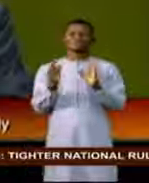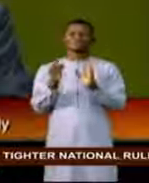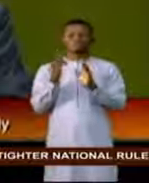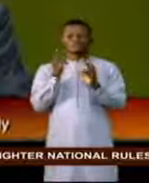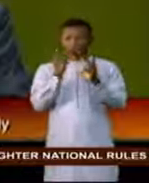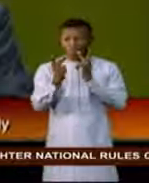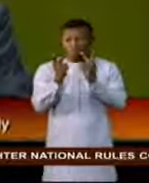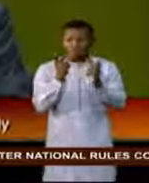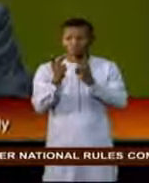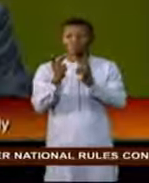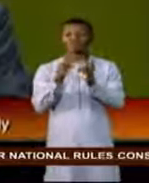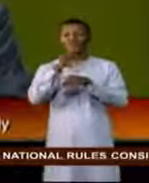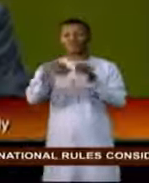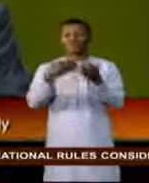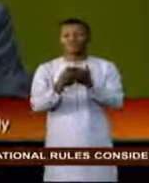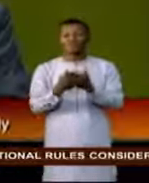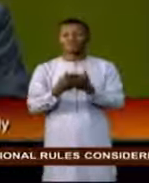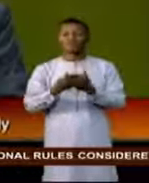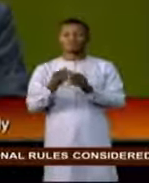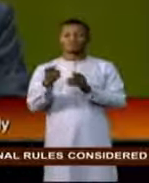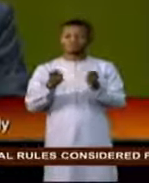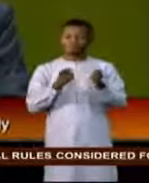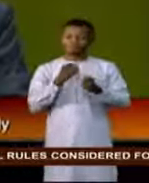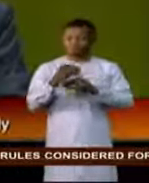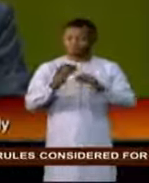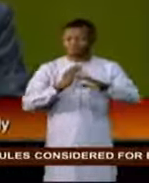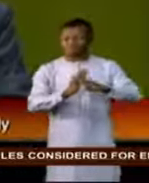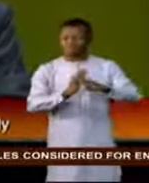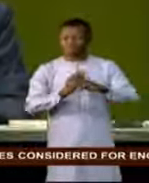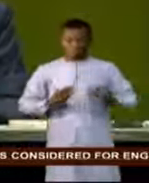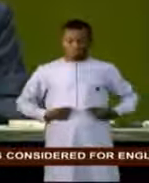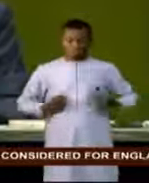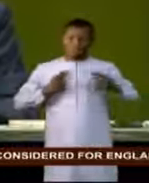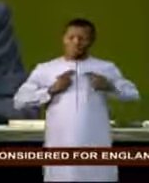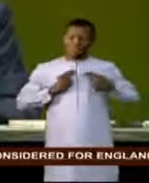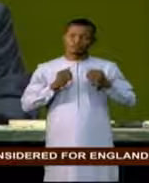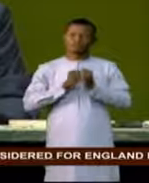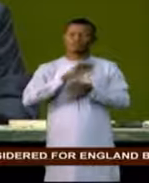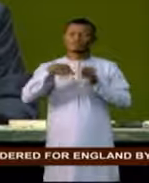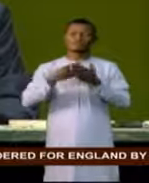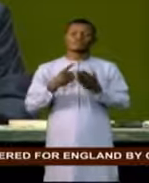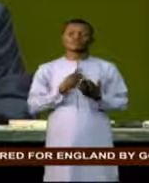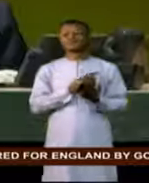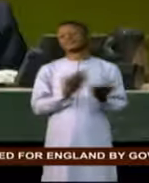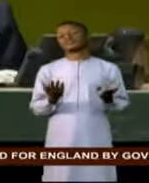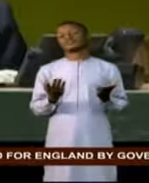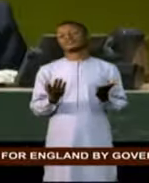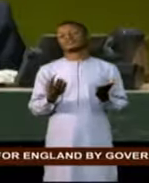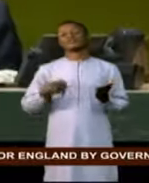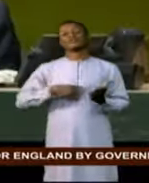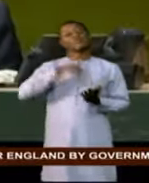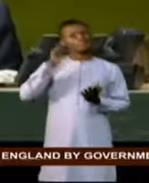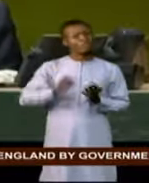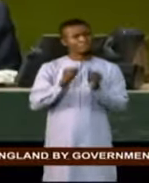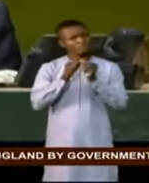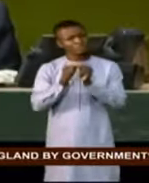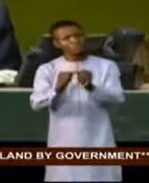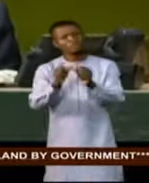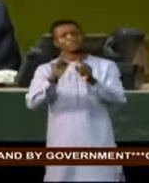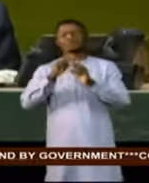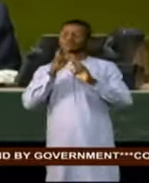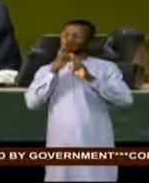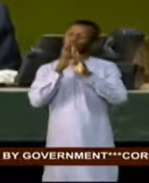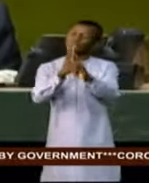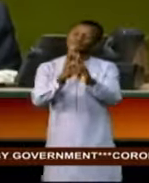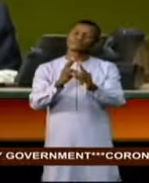mitigation measures to protect the health and safety of delegates and UN staff. We must continue to respond to